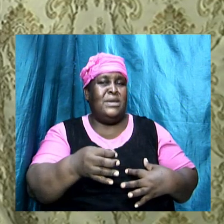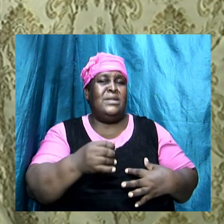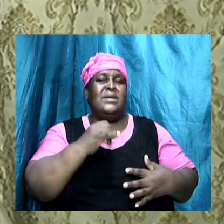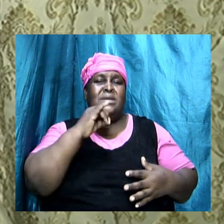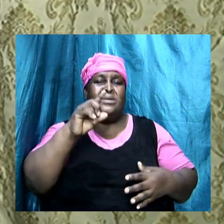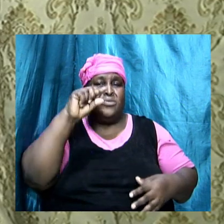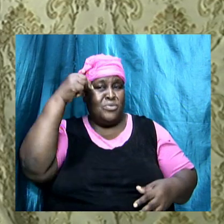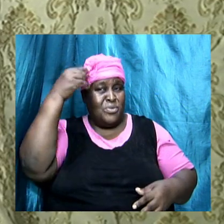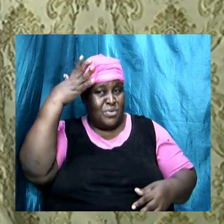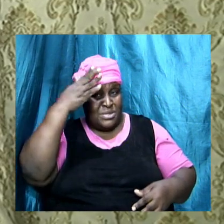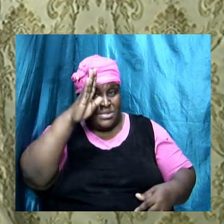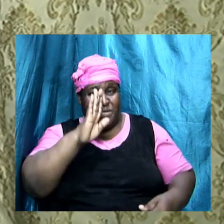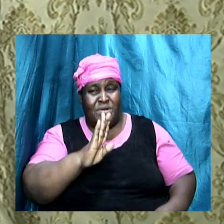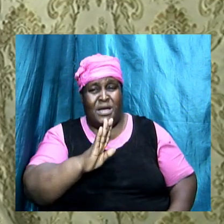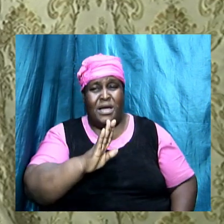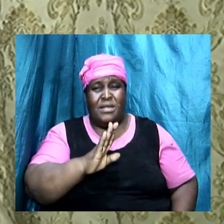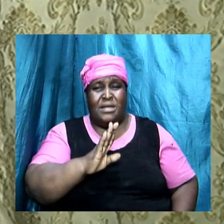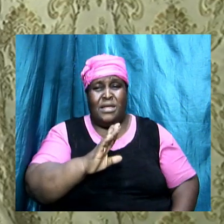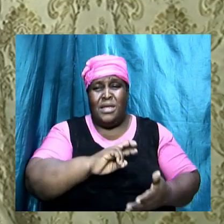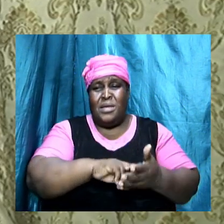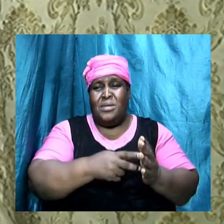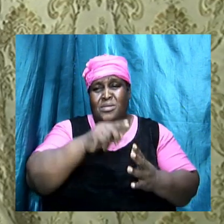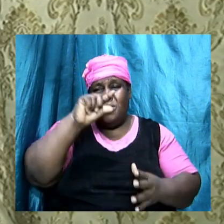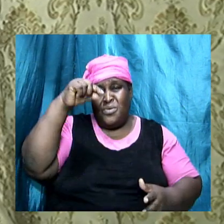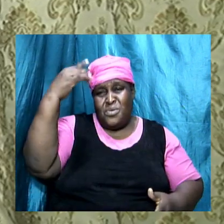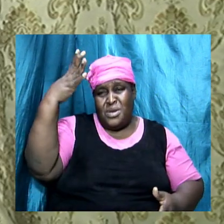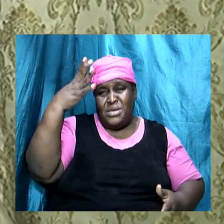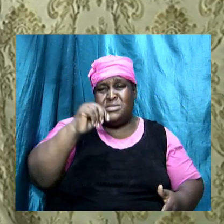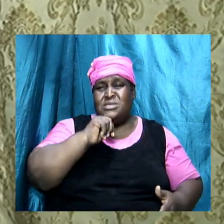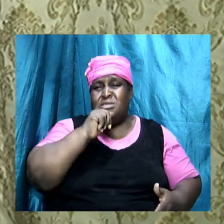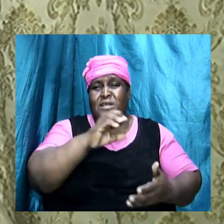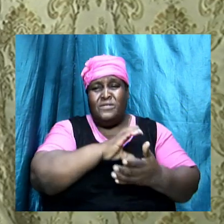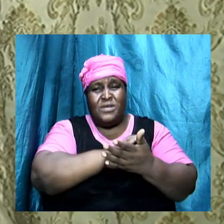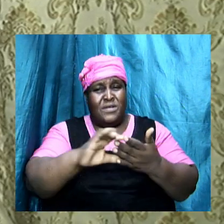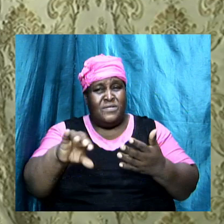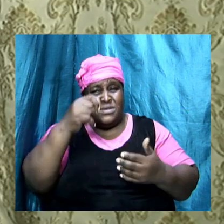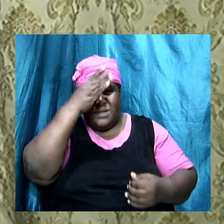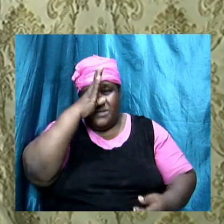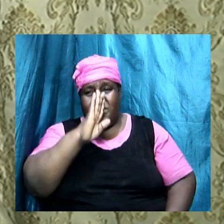grace of God which meant that the grace and forgiveness of God